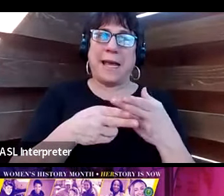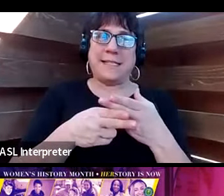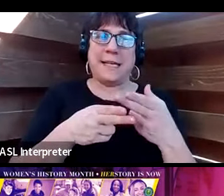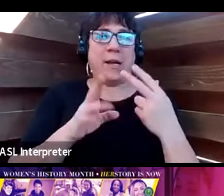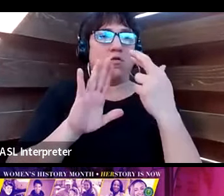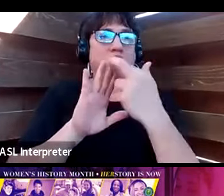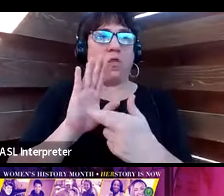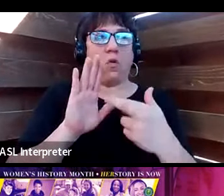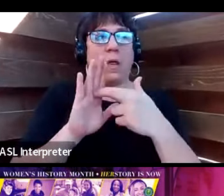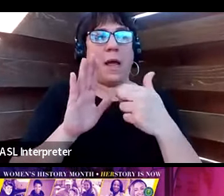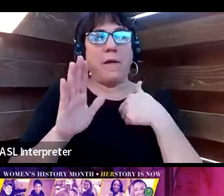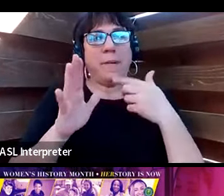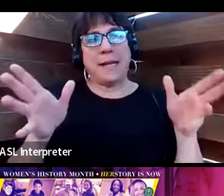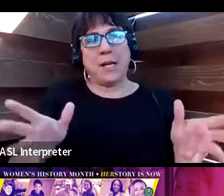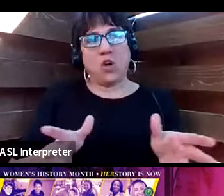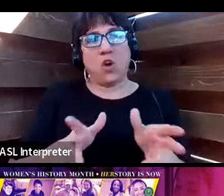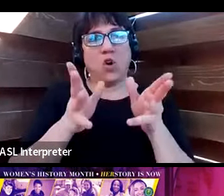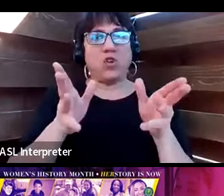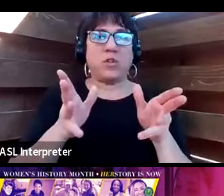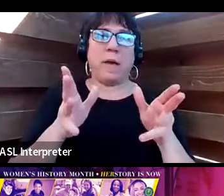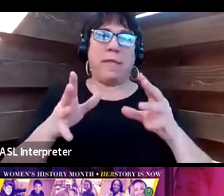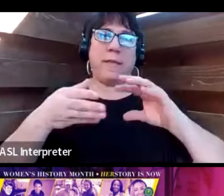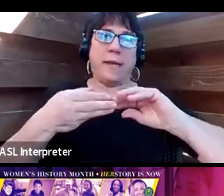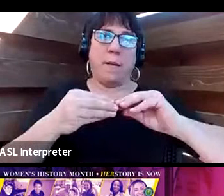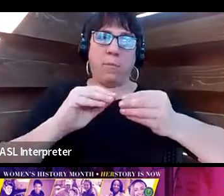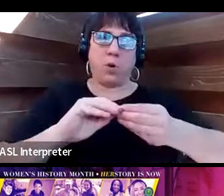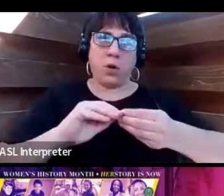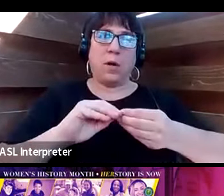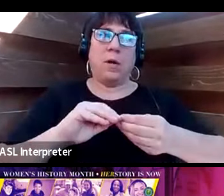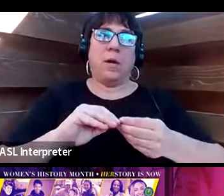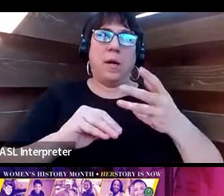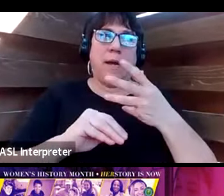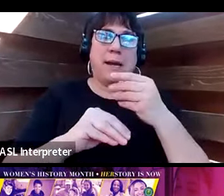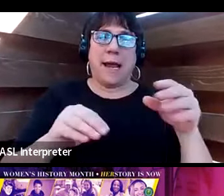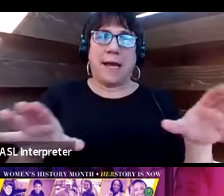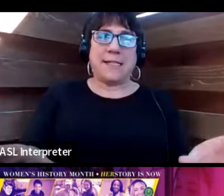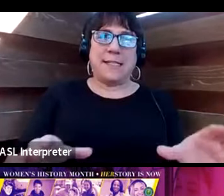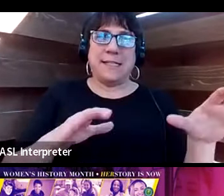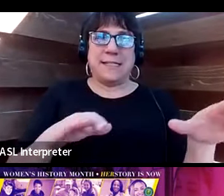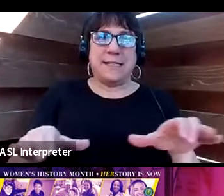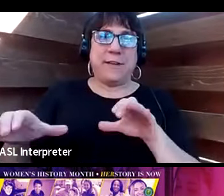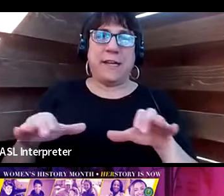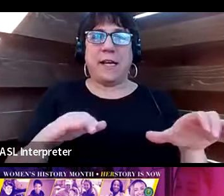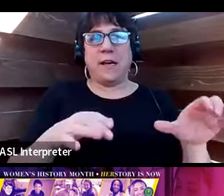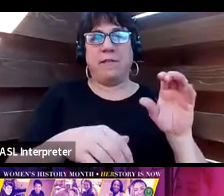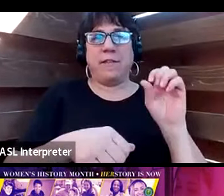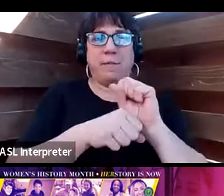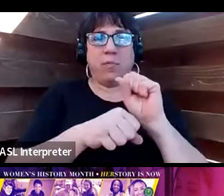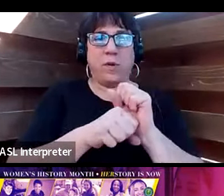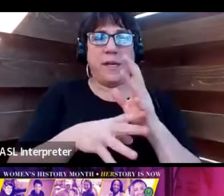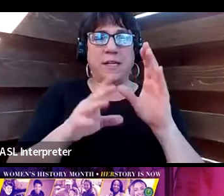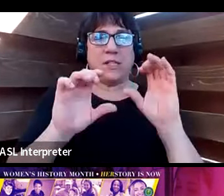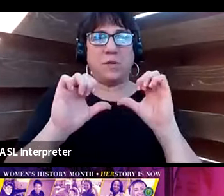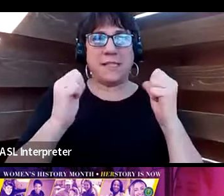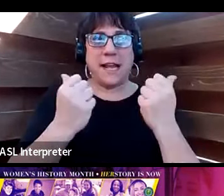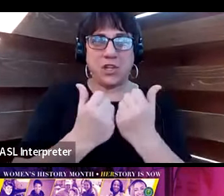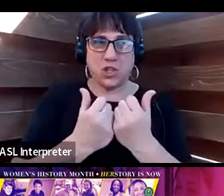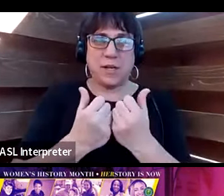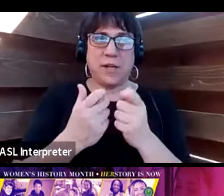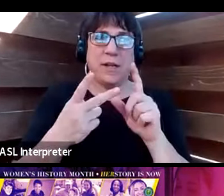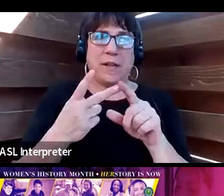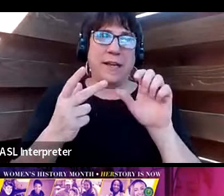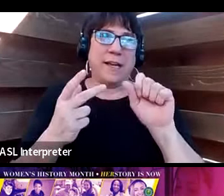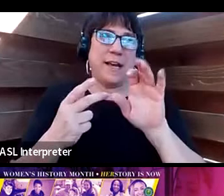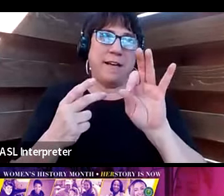have been encouraged by the number and the activity of the employee associations, the affinity